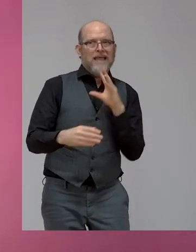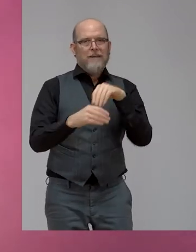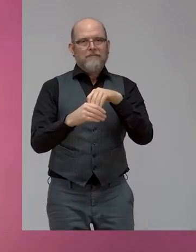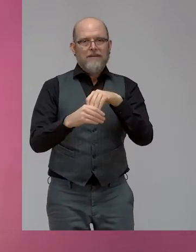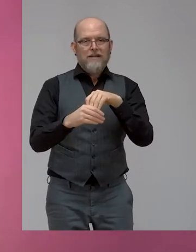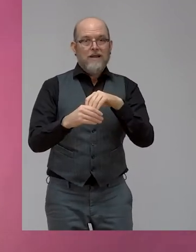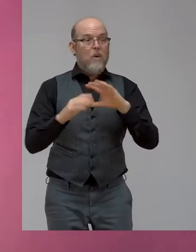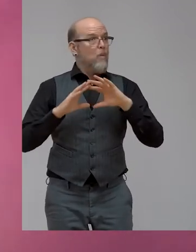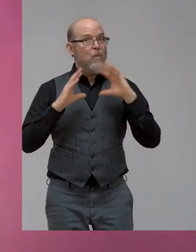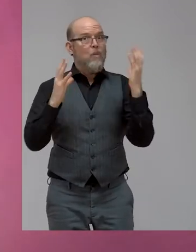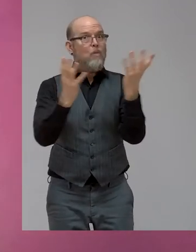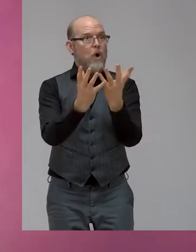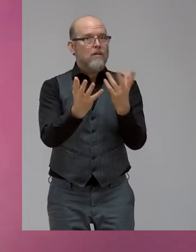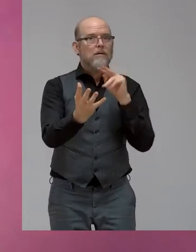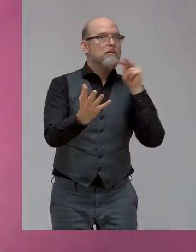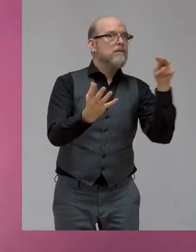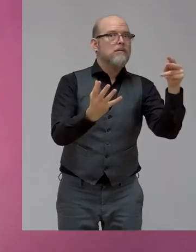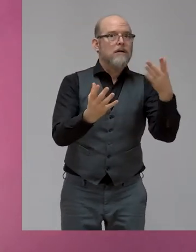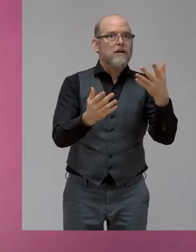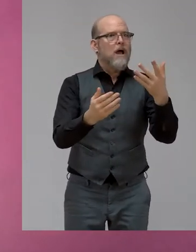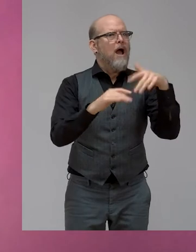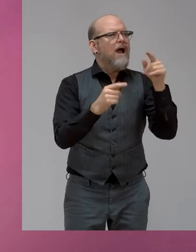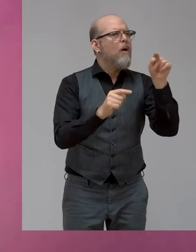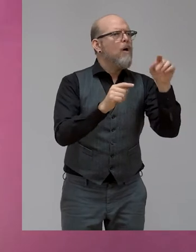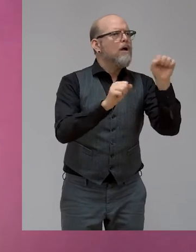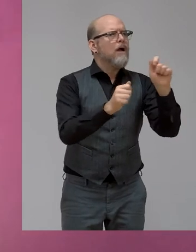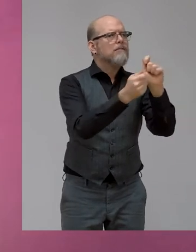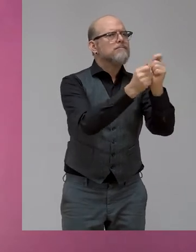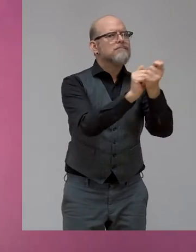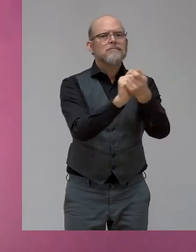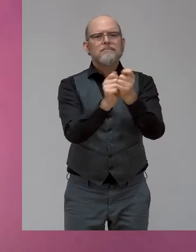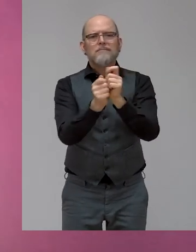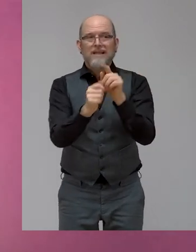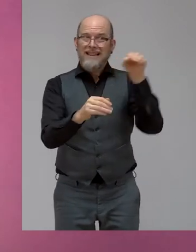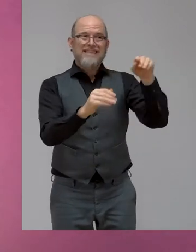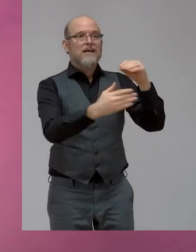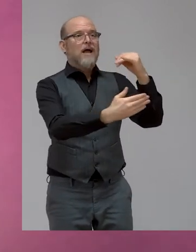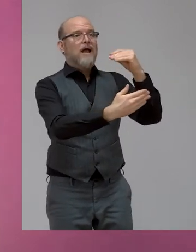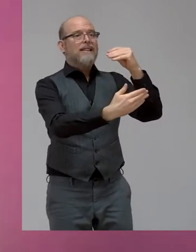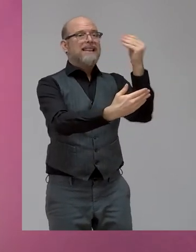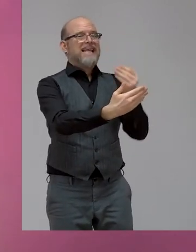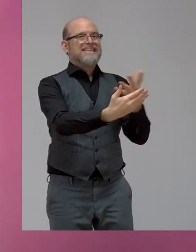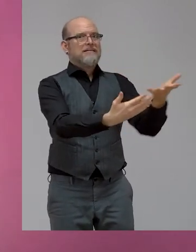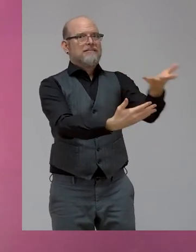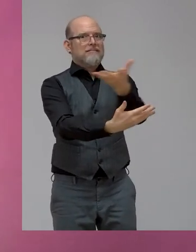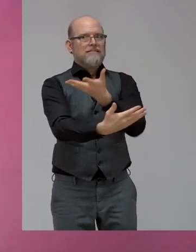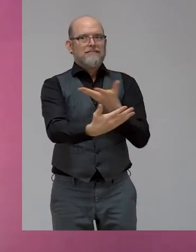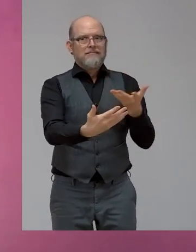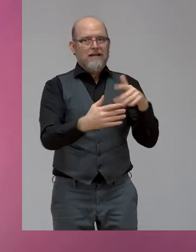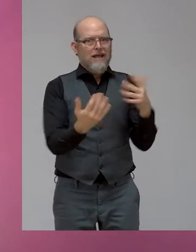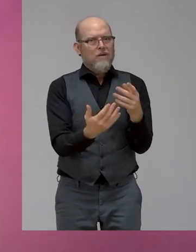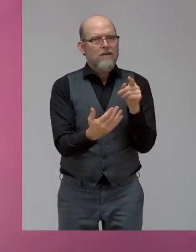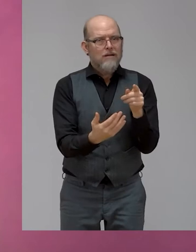everything around us is designed, has been through a design decision, and that design decision can exclude or include.